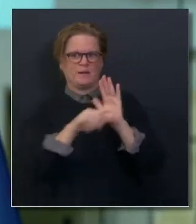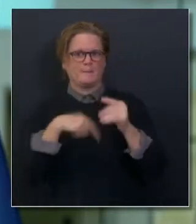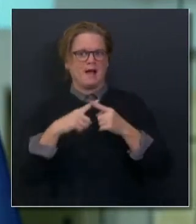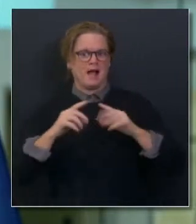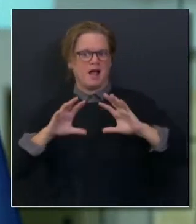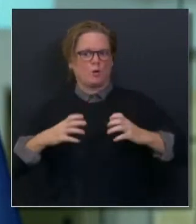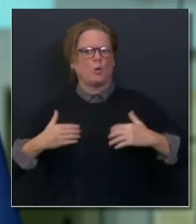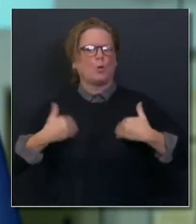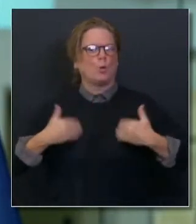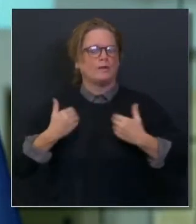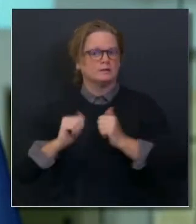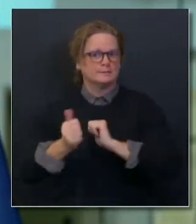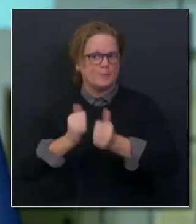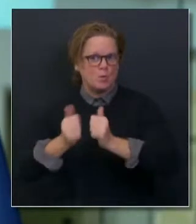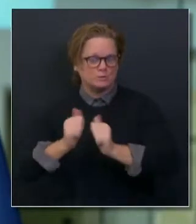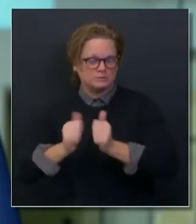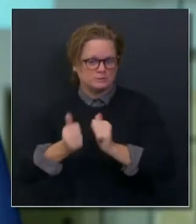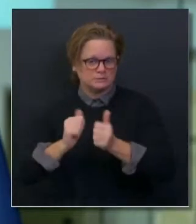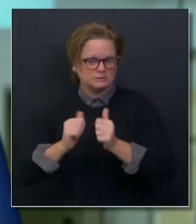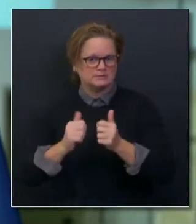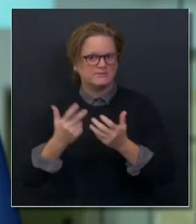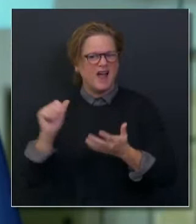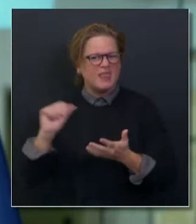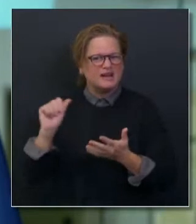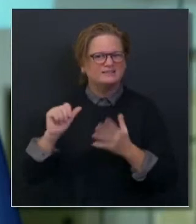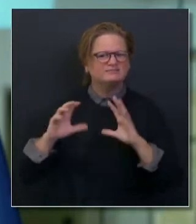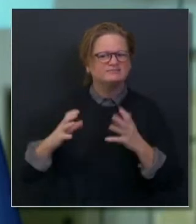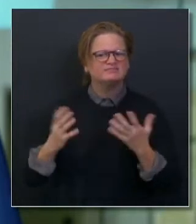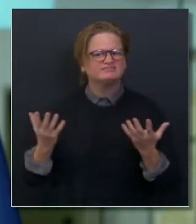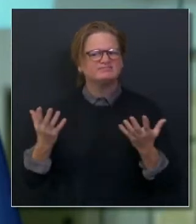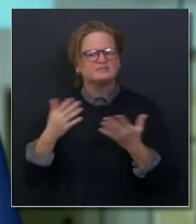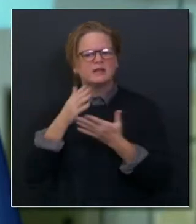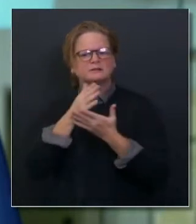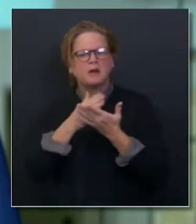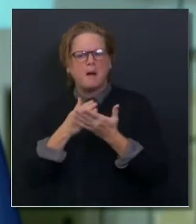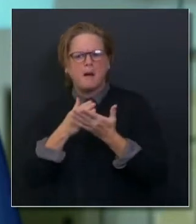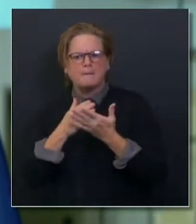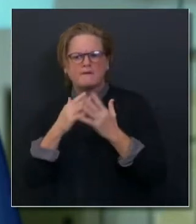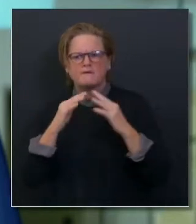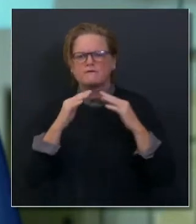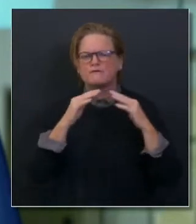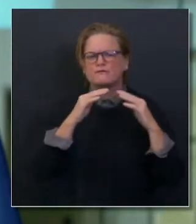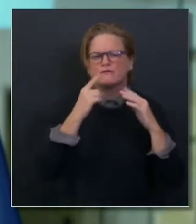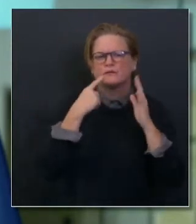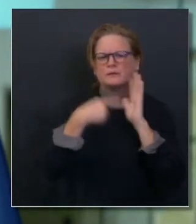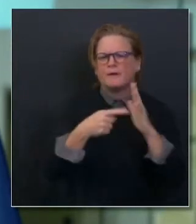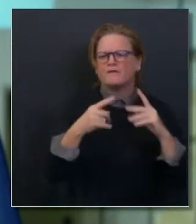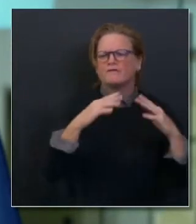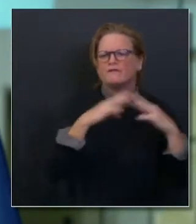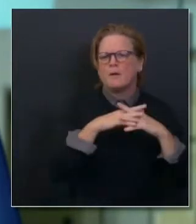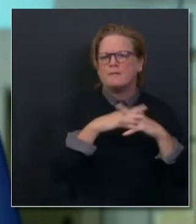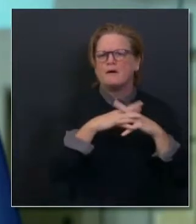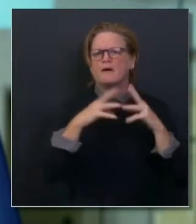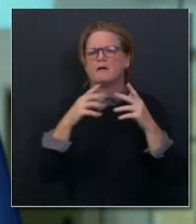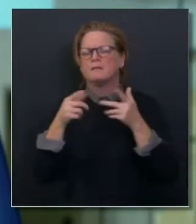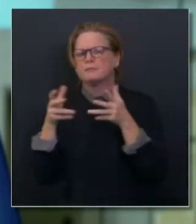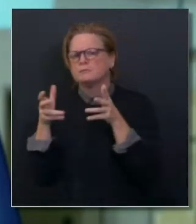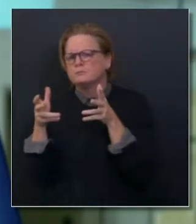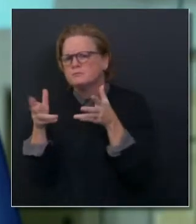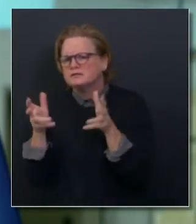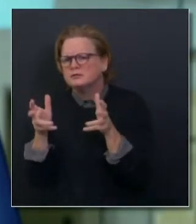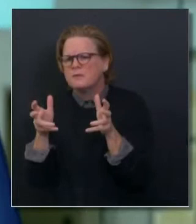out this week would only allow some popular sports like football and basketball in areas that reach the orange and yellow tiers.